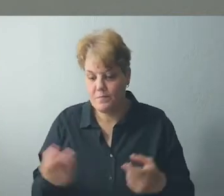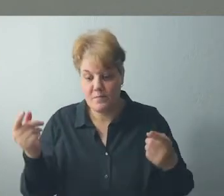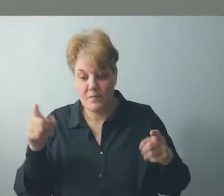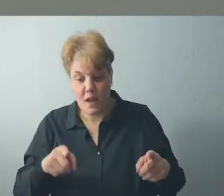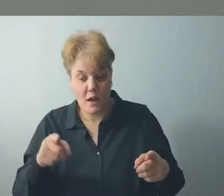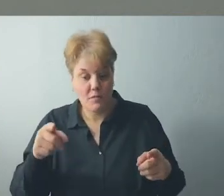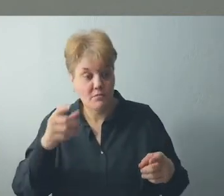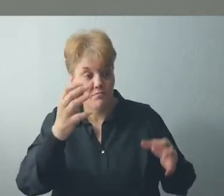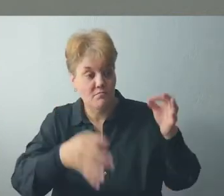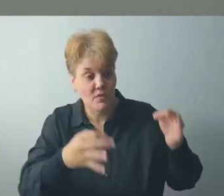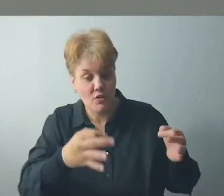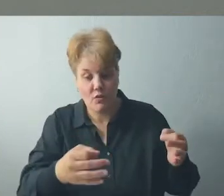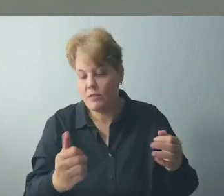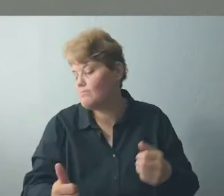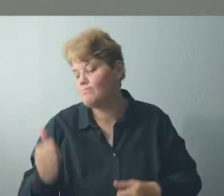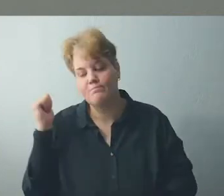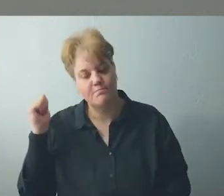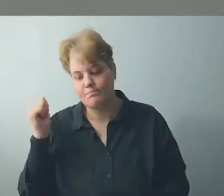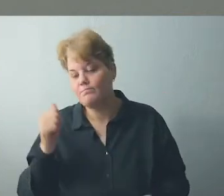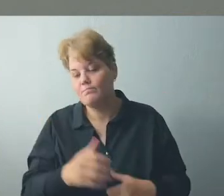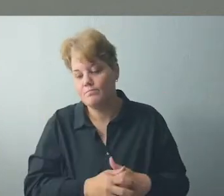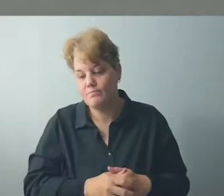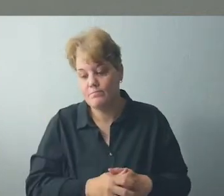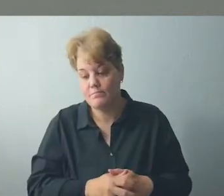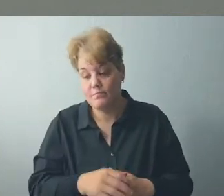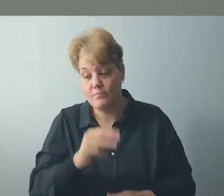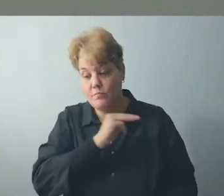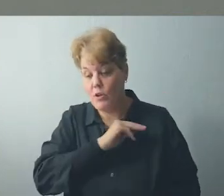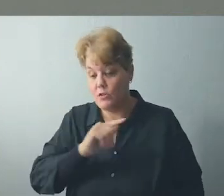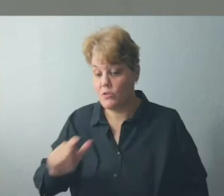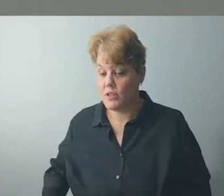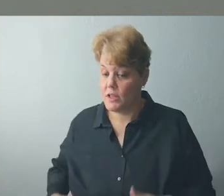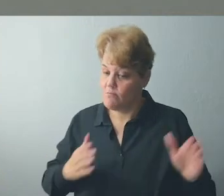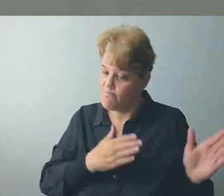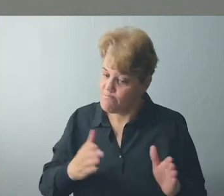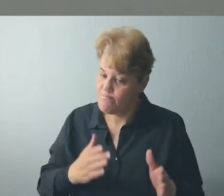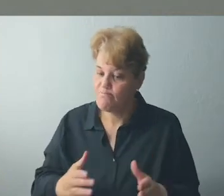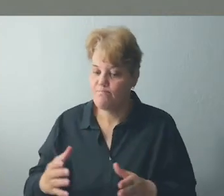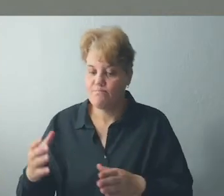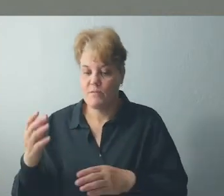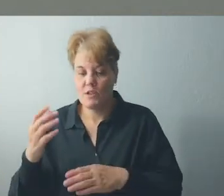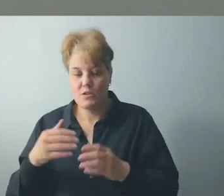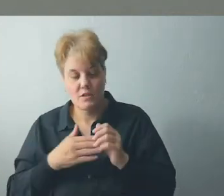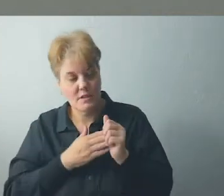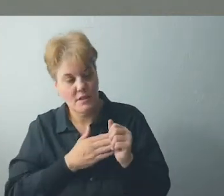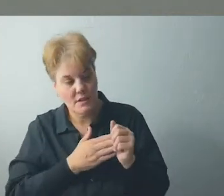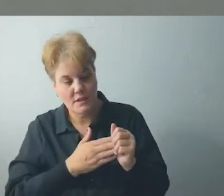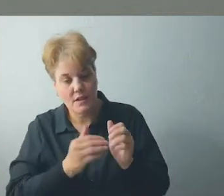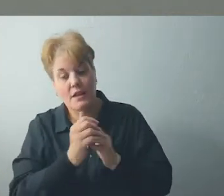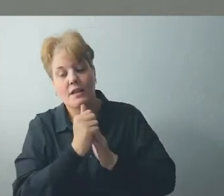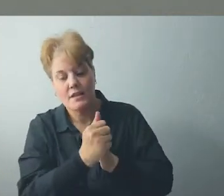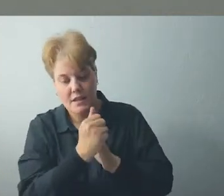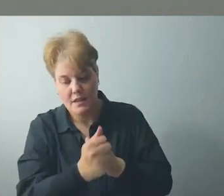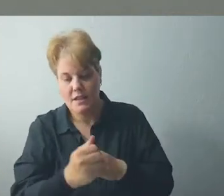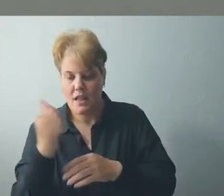Rights Act directed the Attorney General to enforce the right to vote for all people of color.